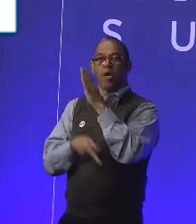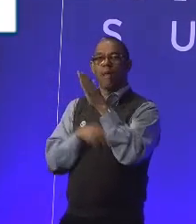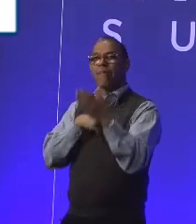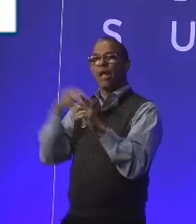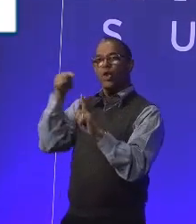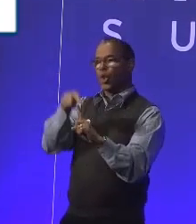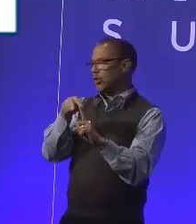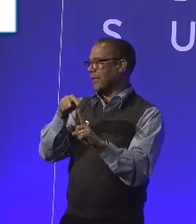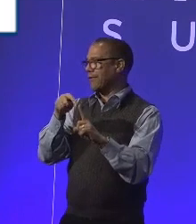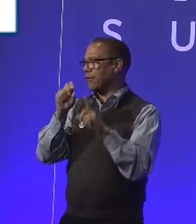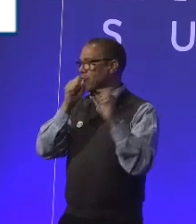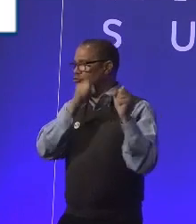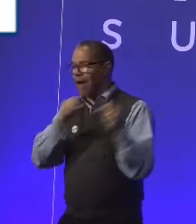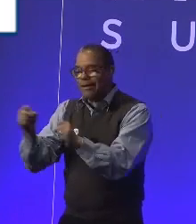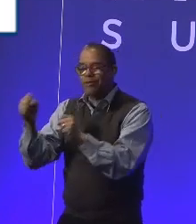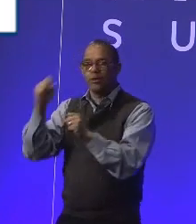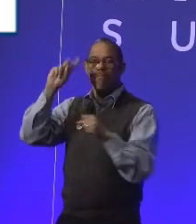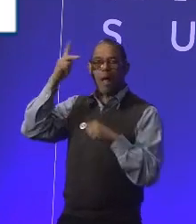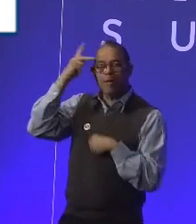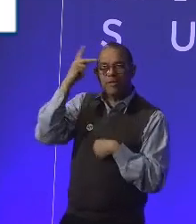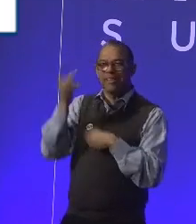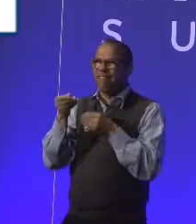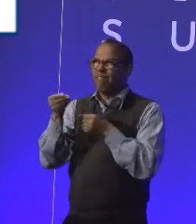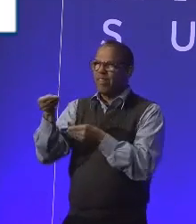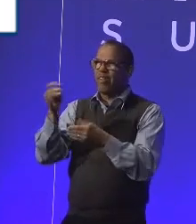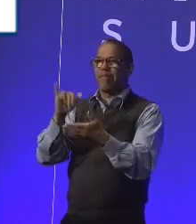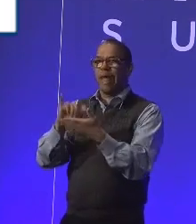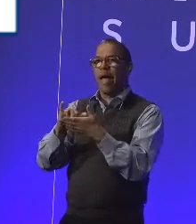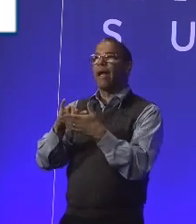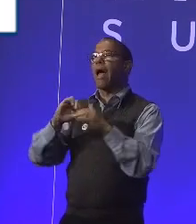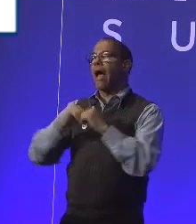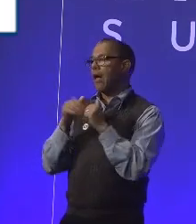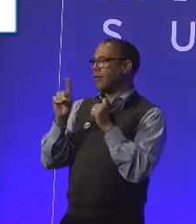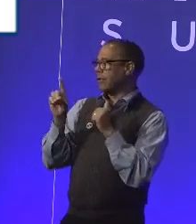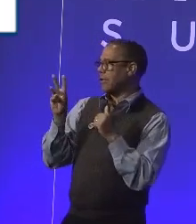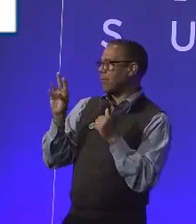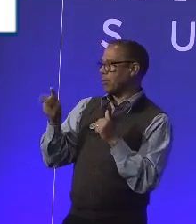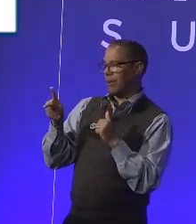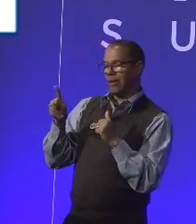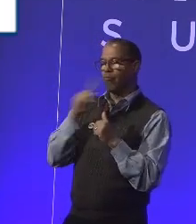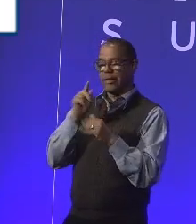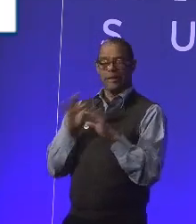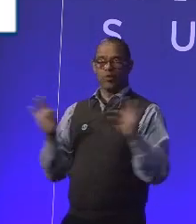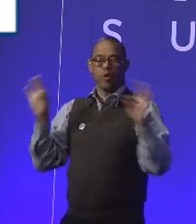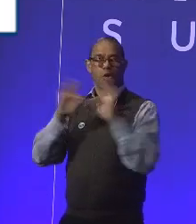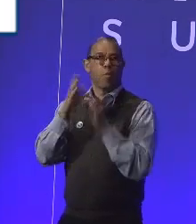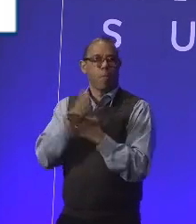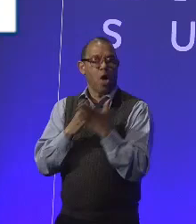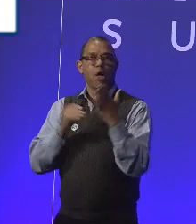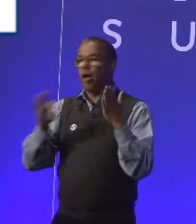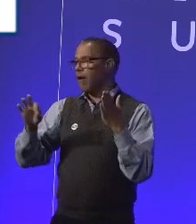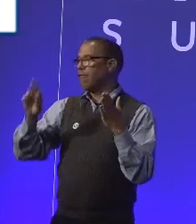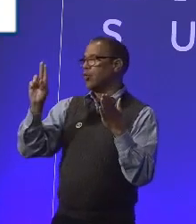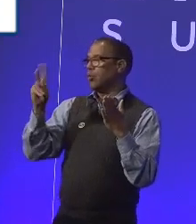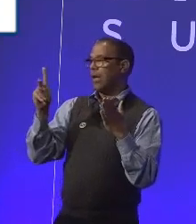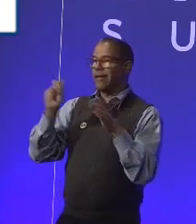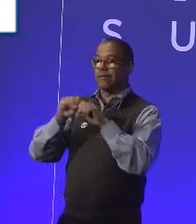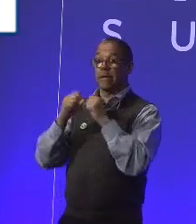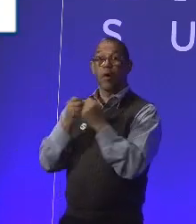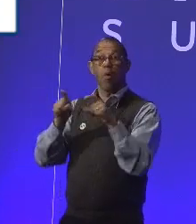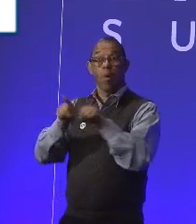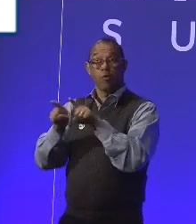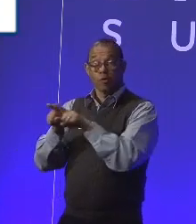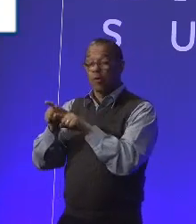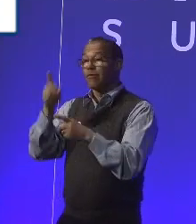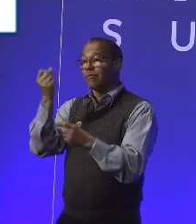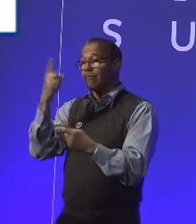the strategy. Politics feeds into the work of the DWP. They're a critical part of UK society. It's also where